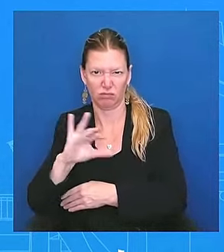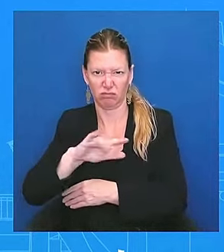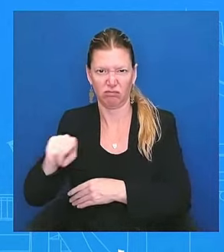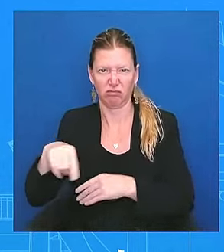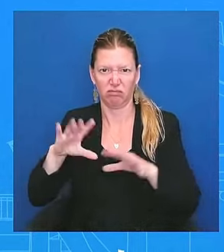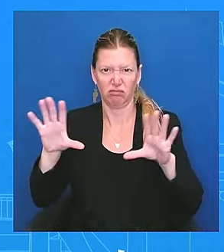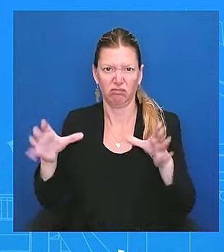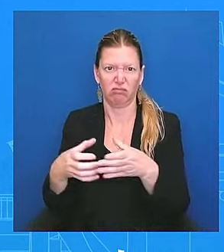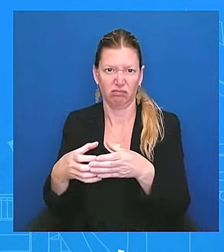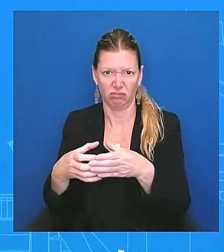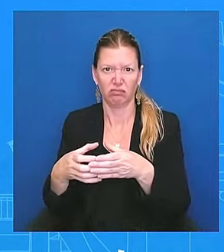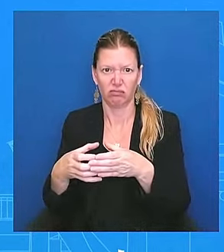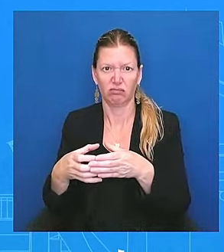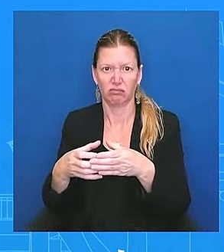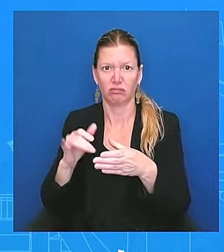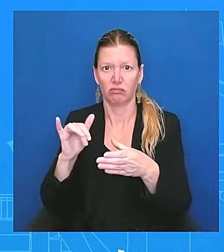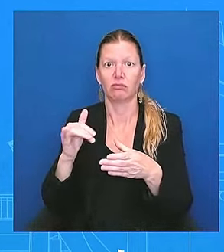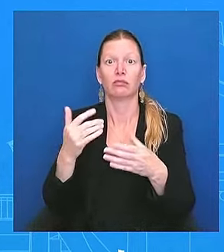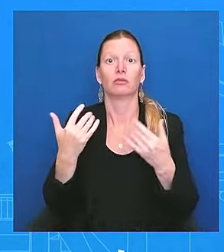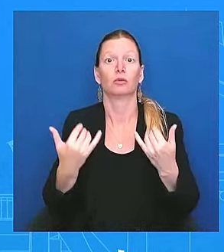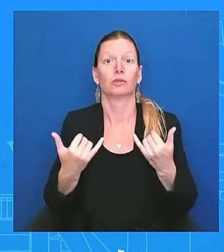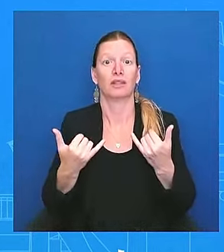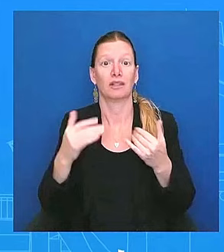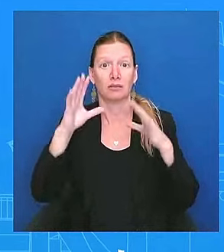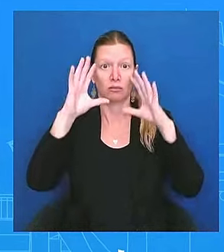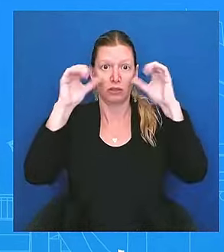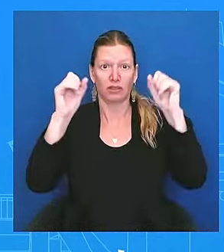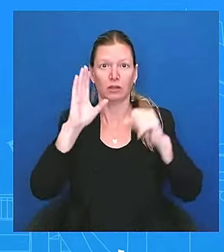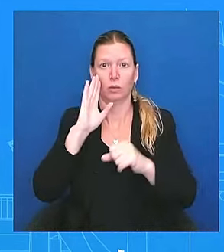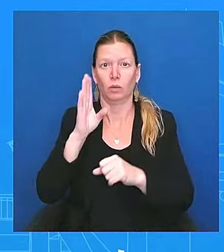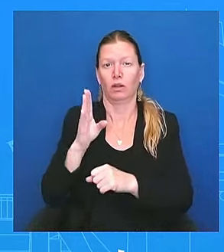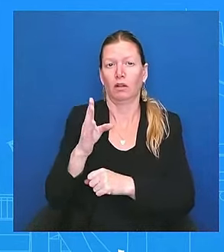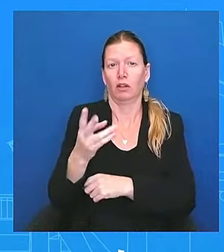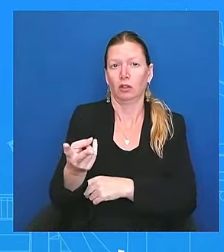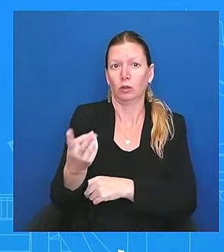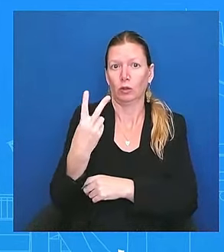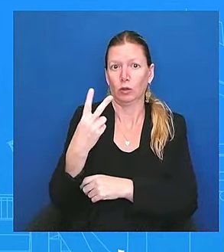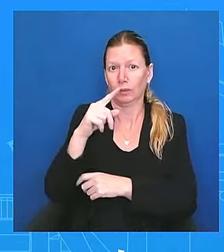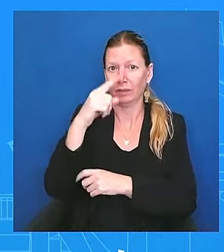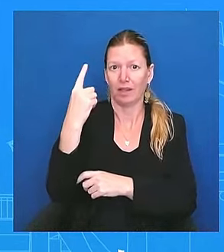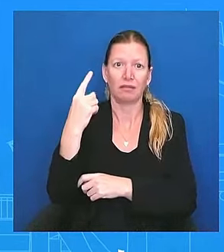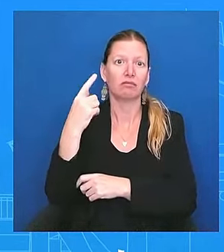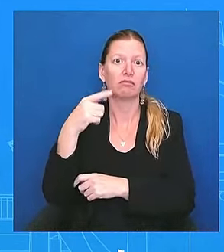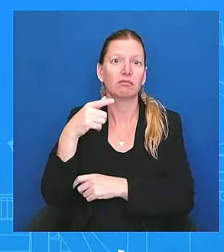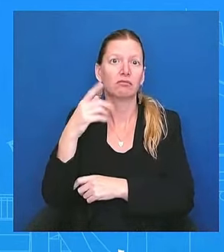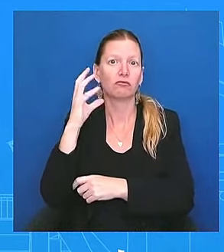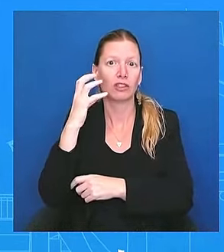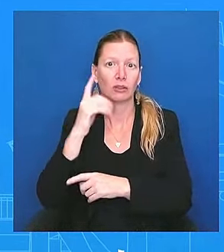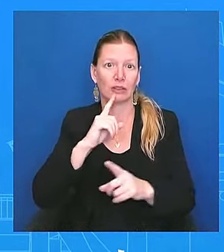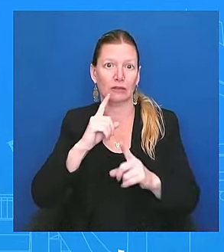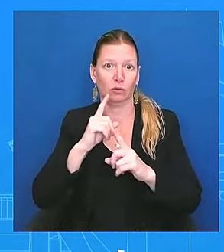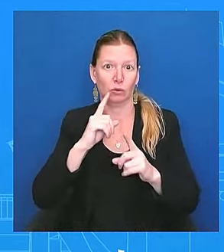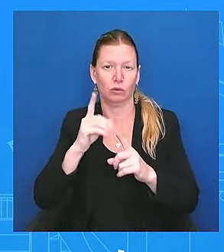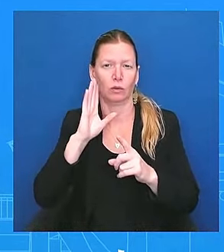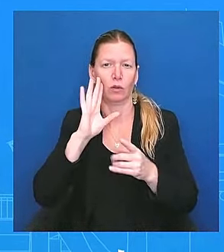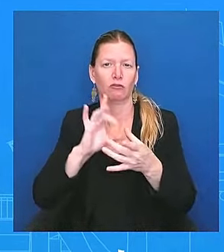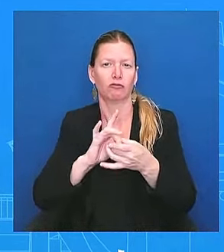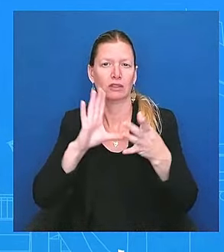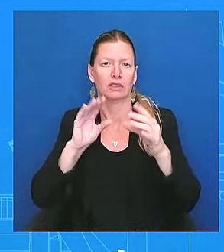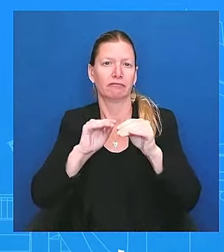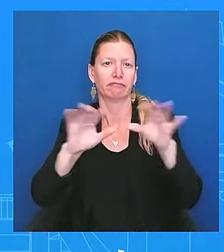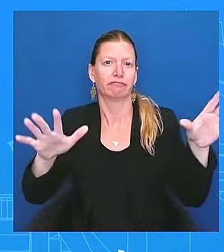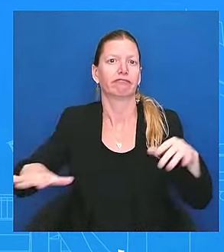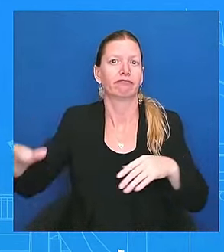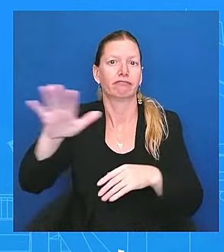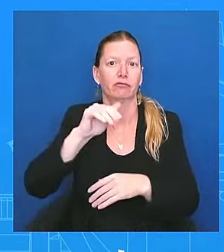tomorrow morning. One is with Earl Ingram on Civic Media Network, which airs across Wisconsin, and one with